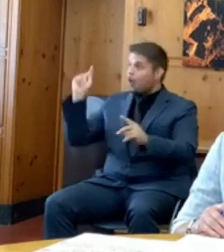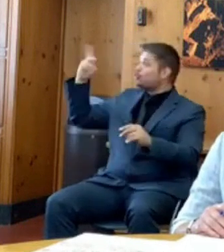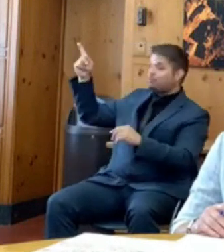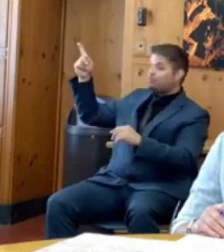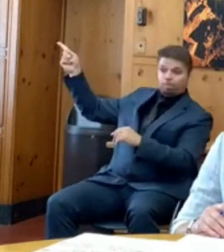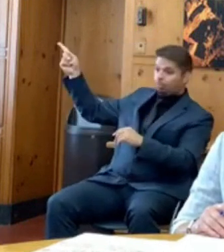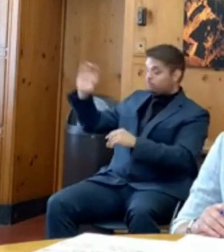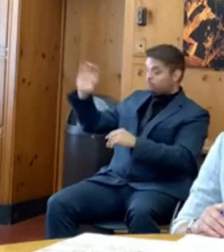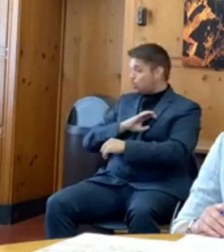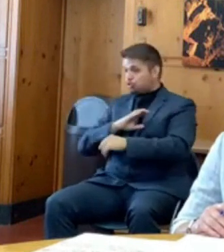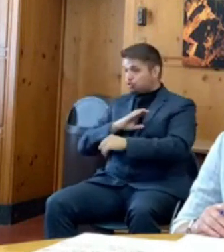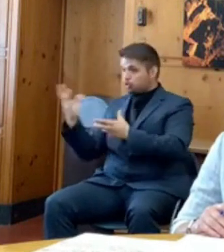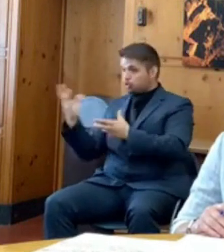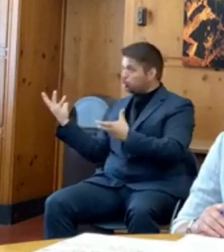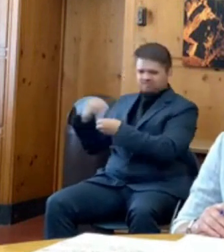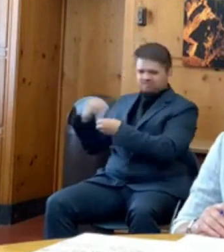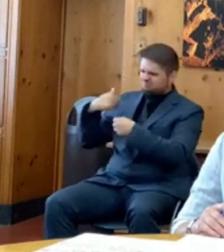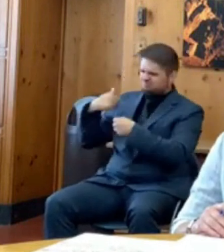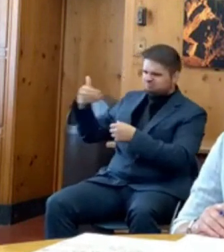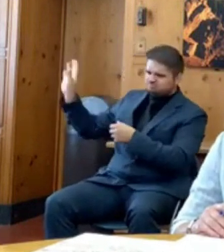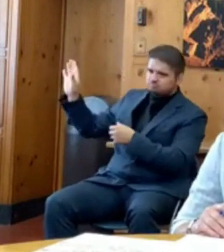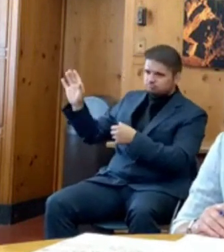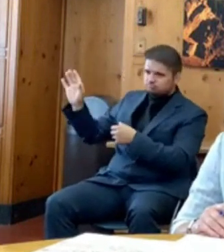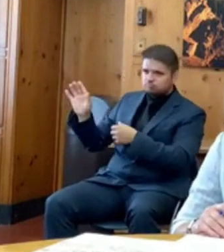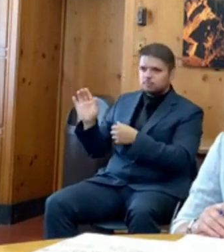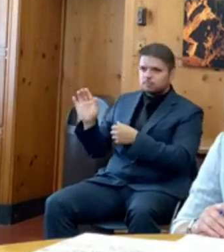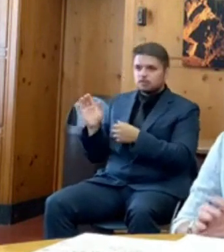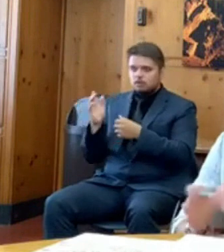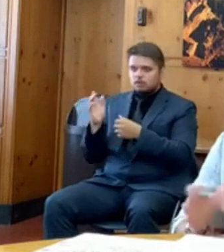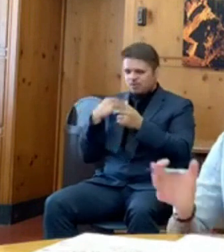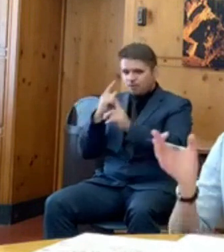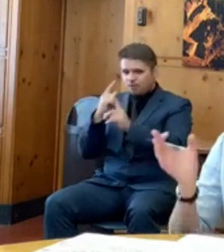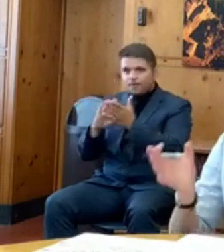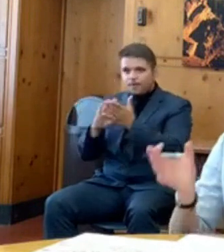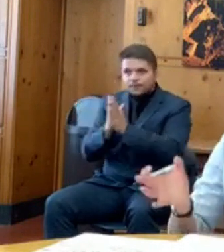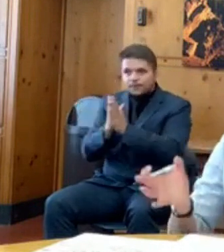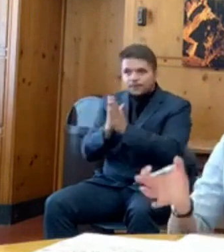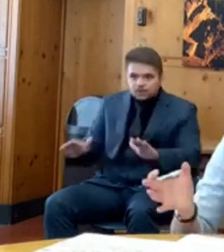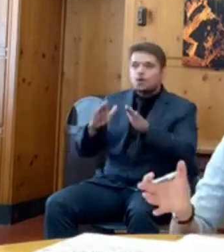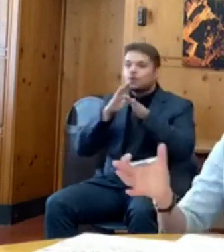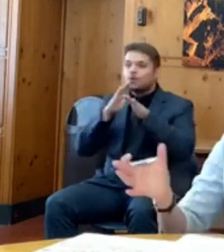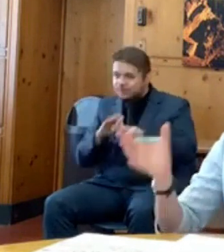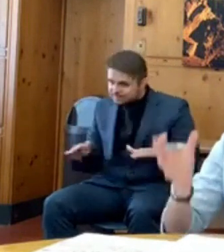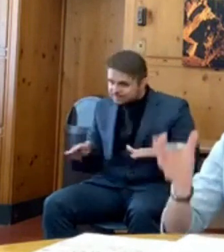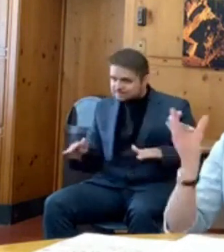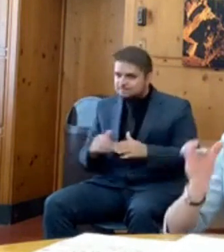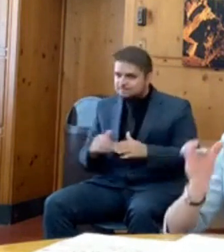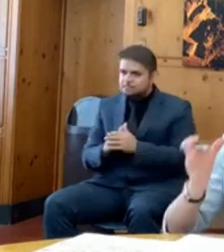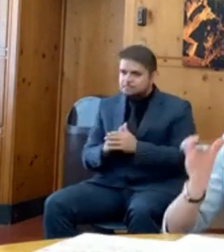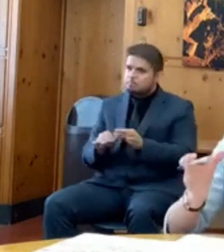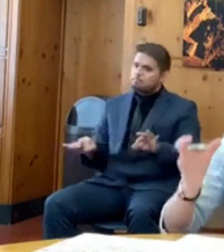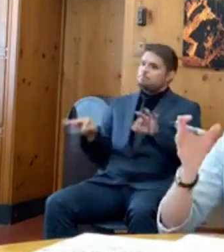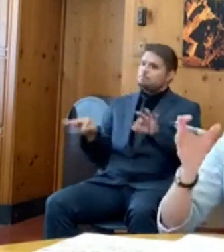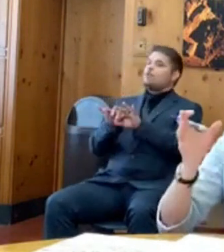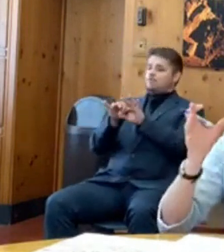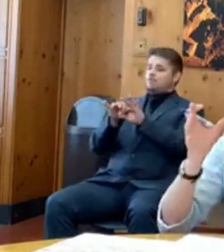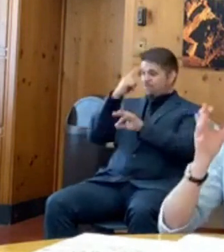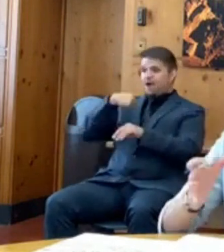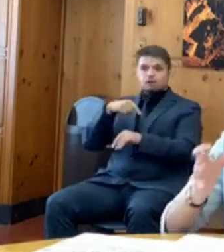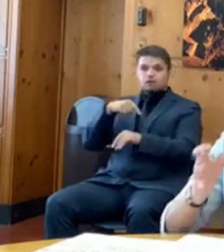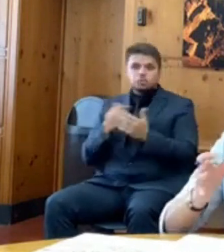has substantially calmed things down. What I think is most important as Oregonians is that we turn